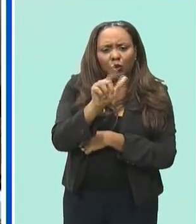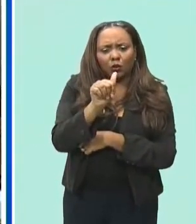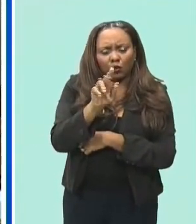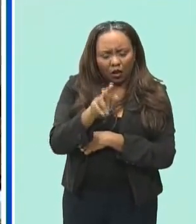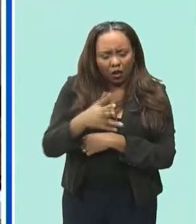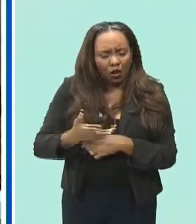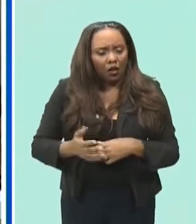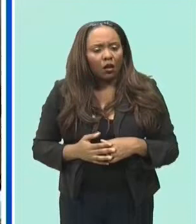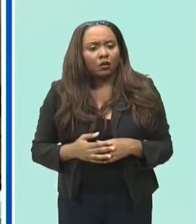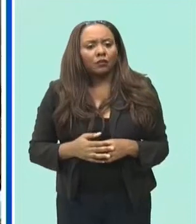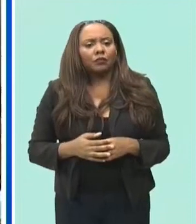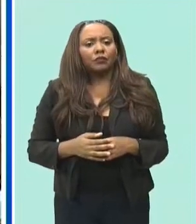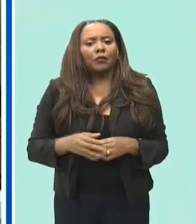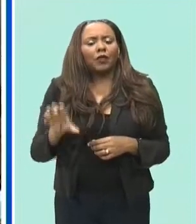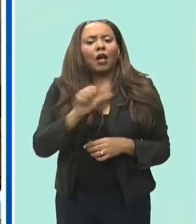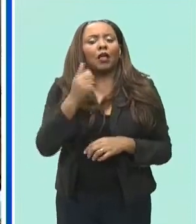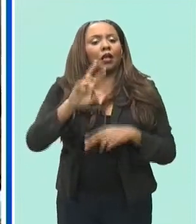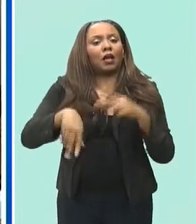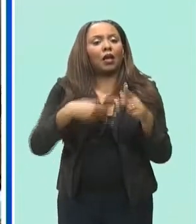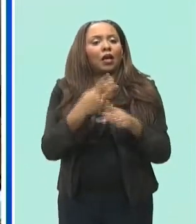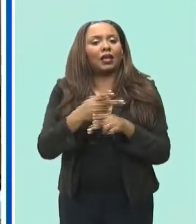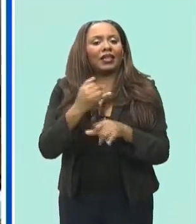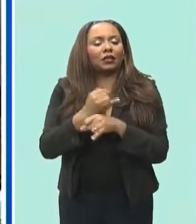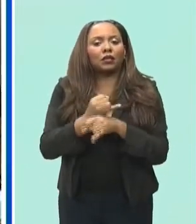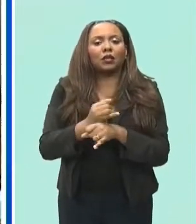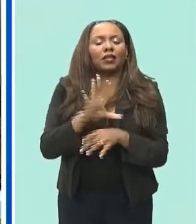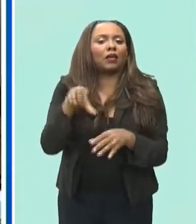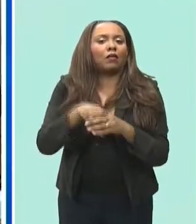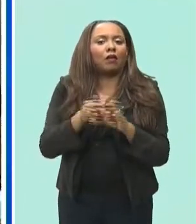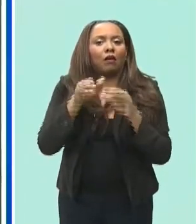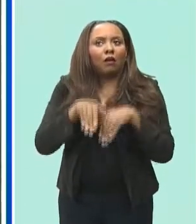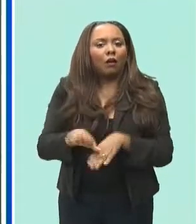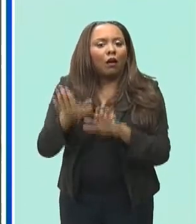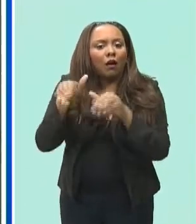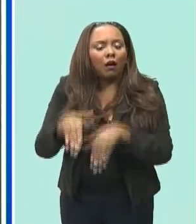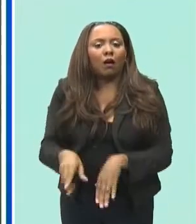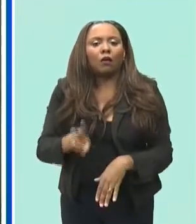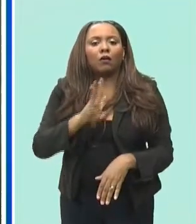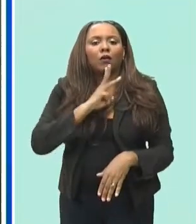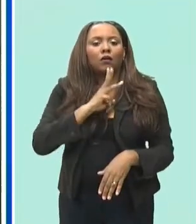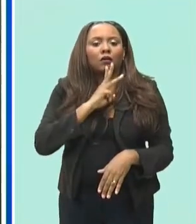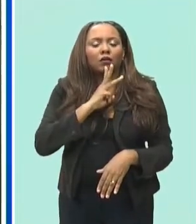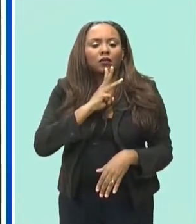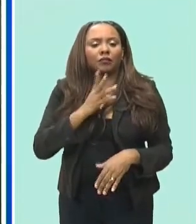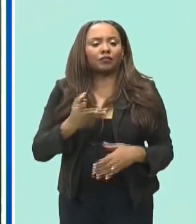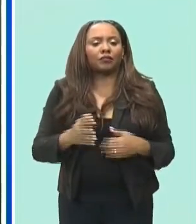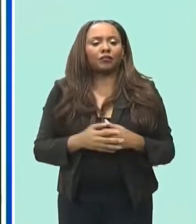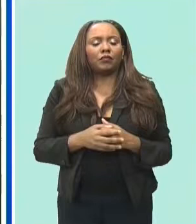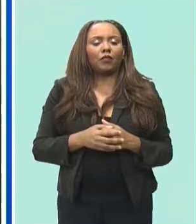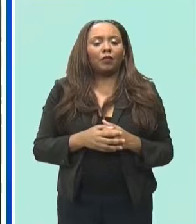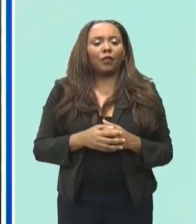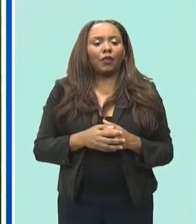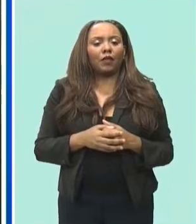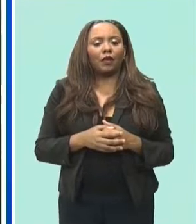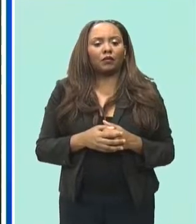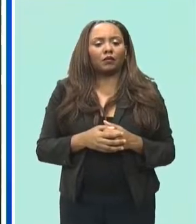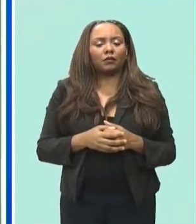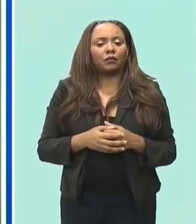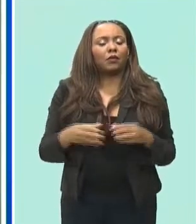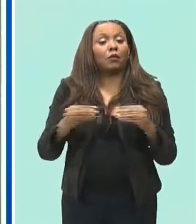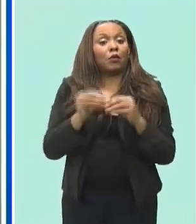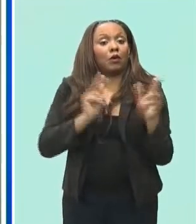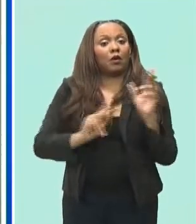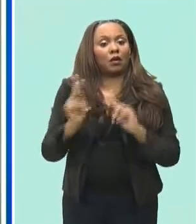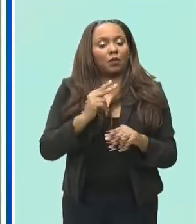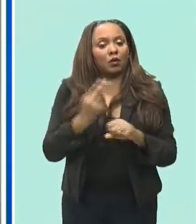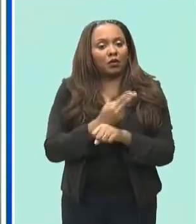wave tech and ocean energy with electricity consumption expected to rise with the addition of